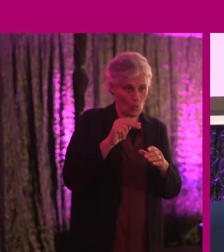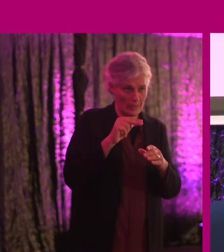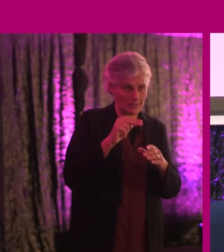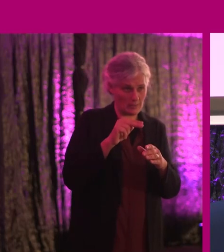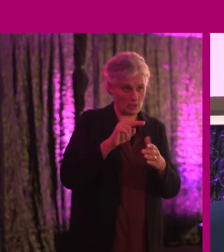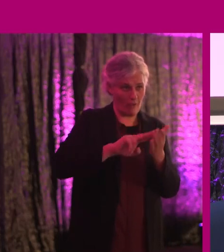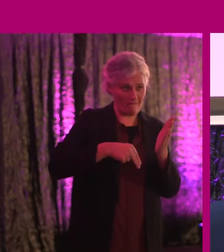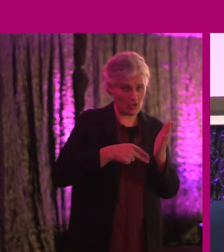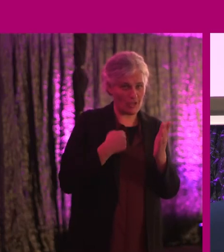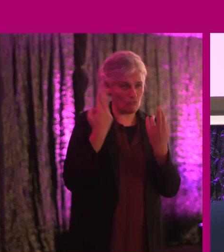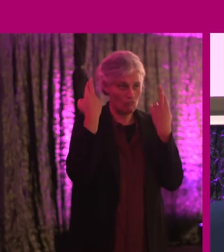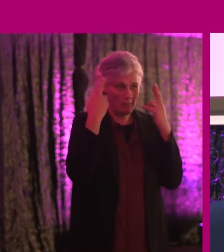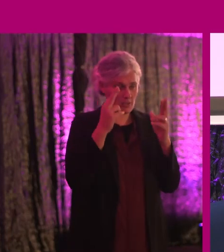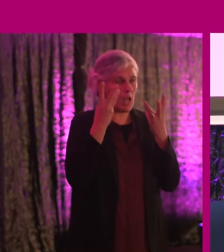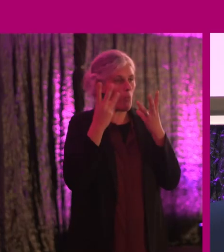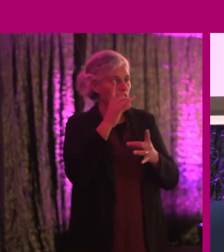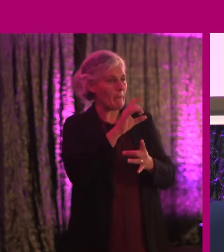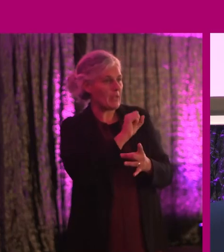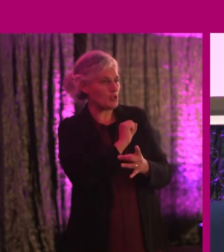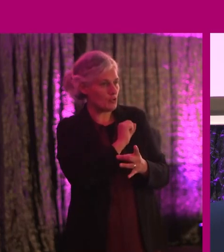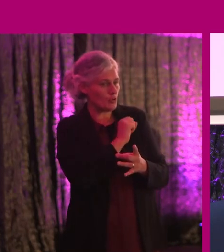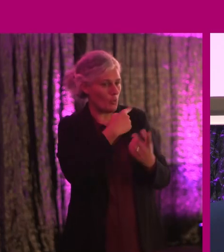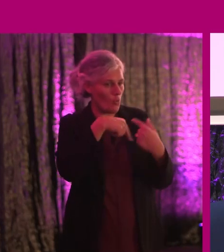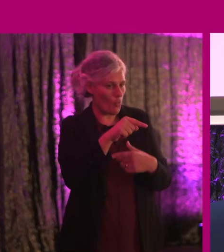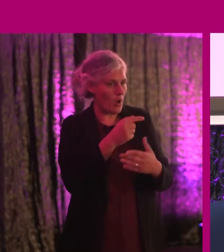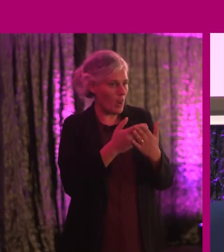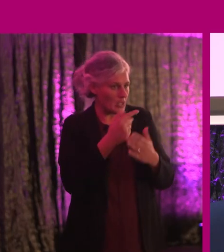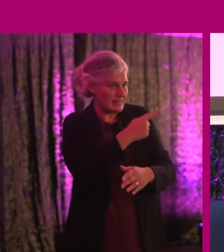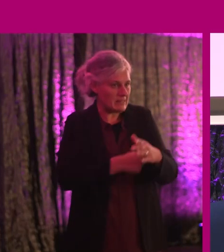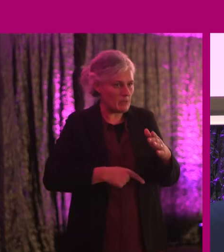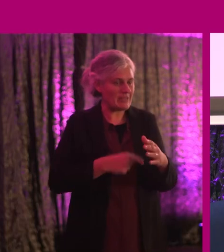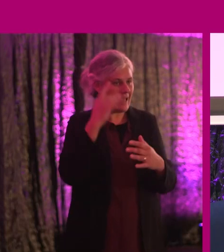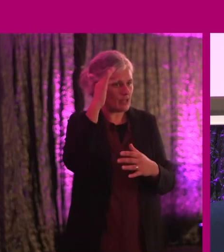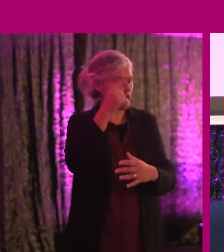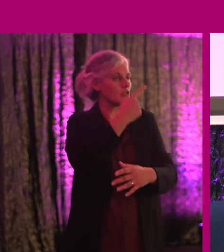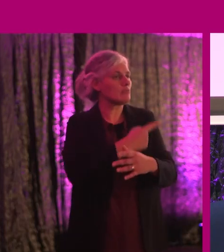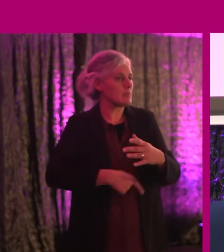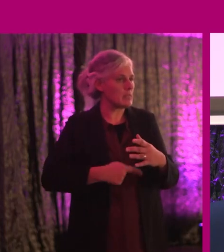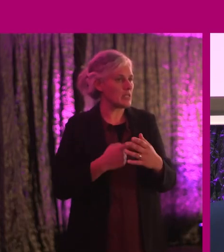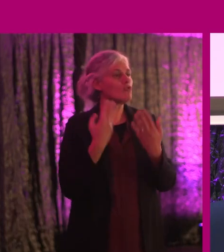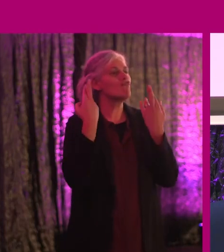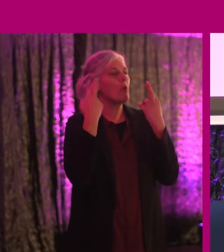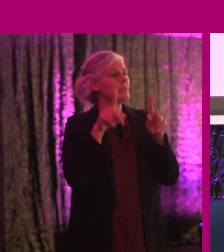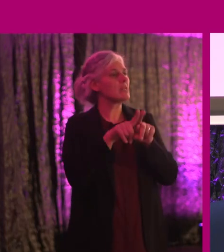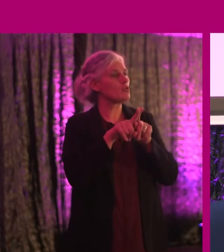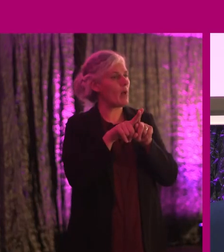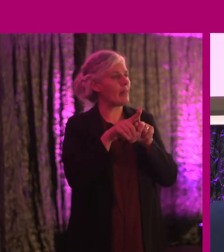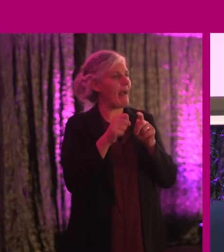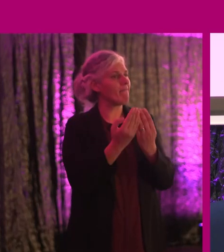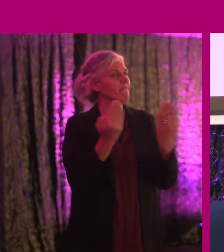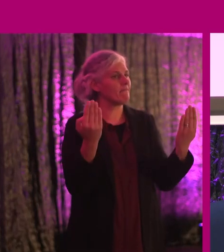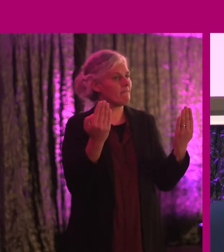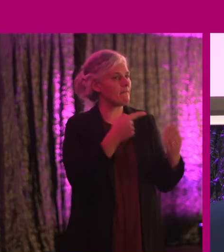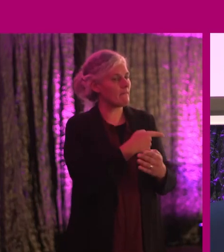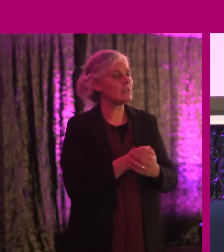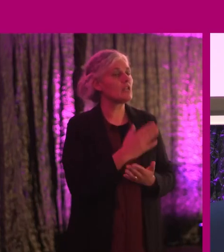and the representation. And I wanted to make sure that we had learning disability and intellectual disabilities represented on our board. Yes. And somebody